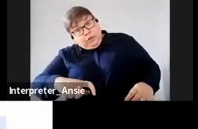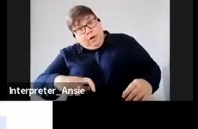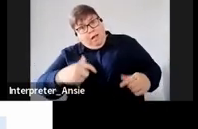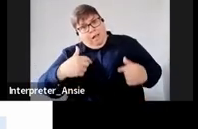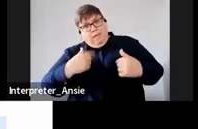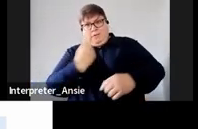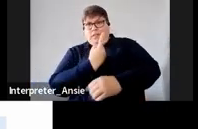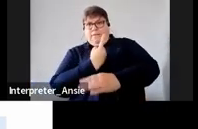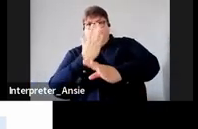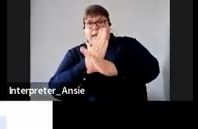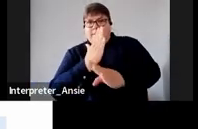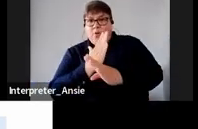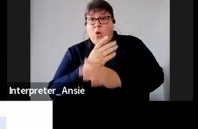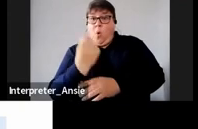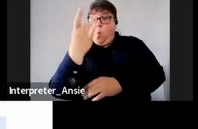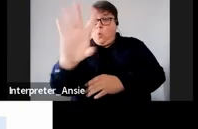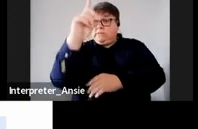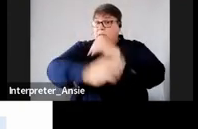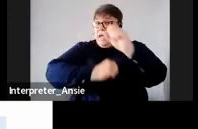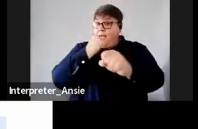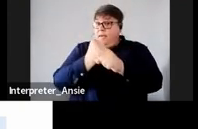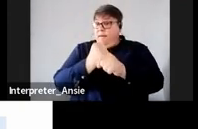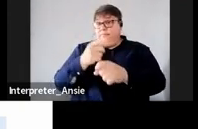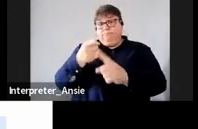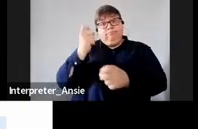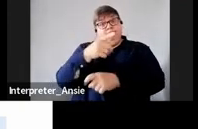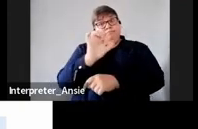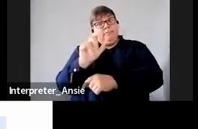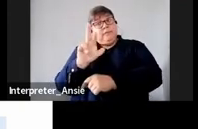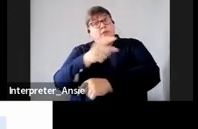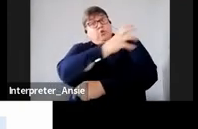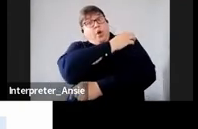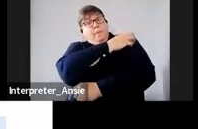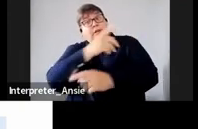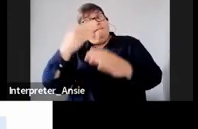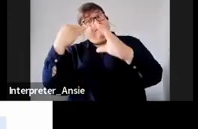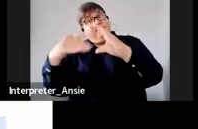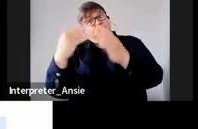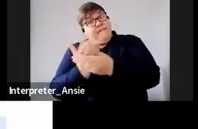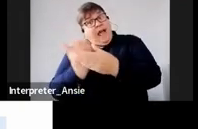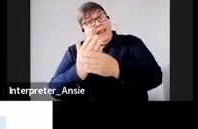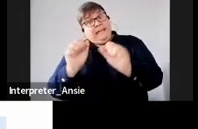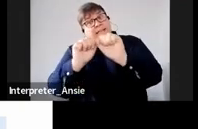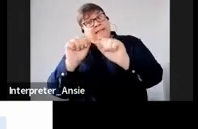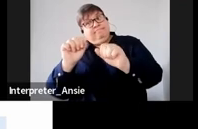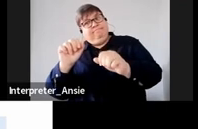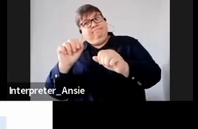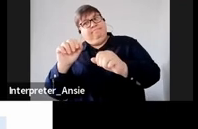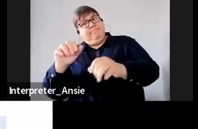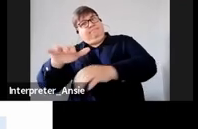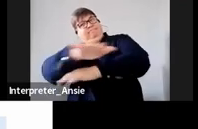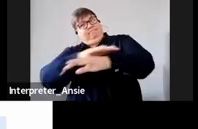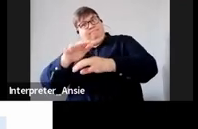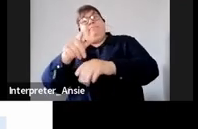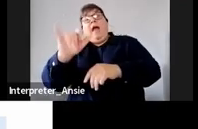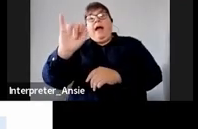individuals once a year announced by sales commissioner during the filing season our tax return it will be ITR